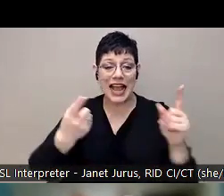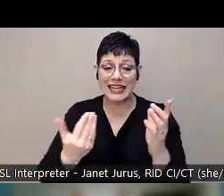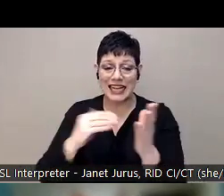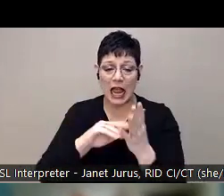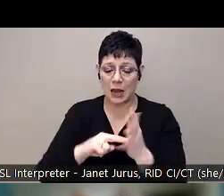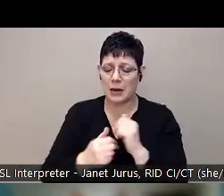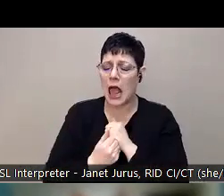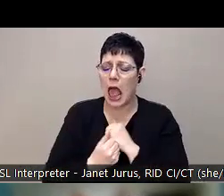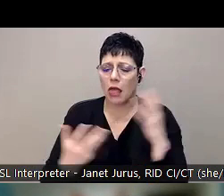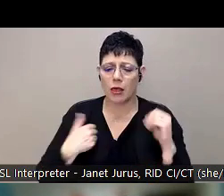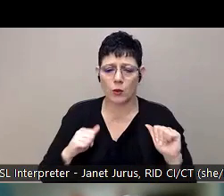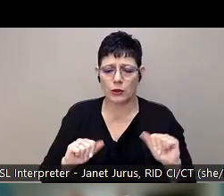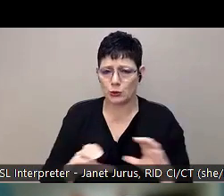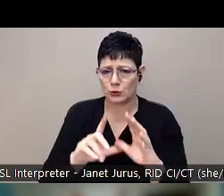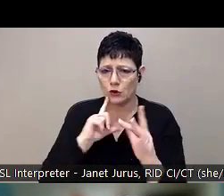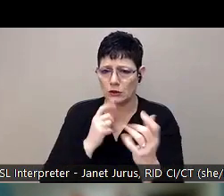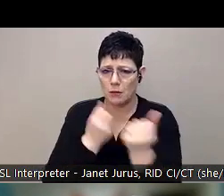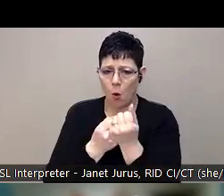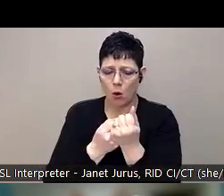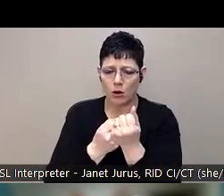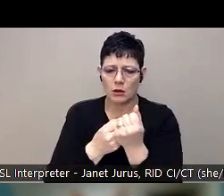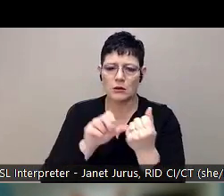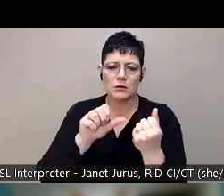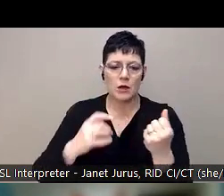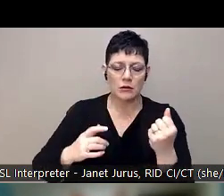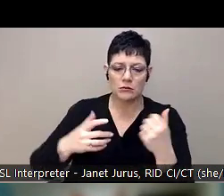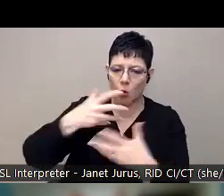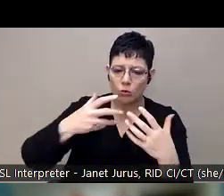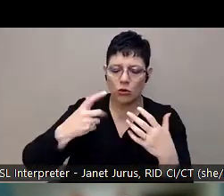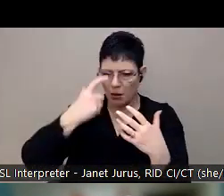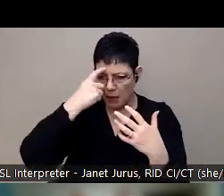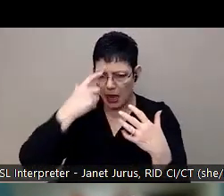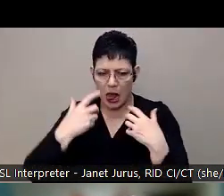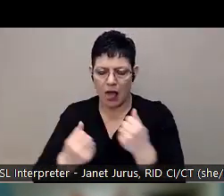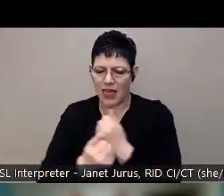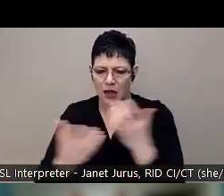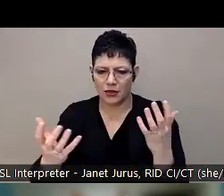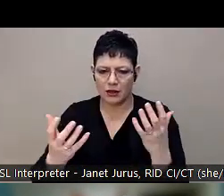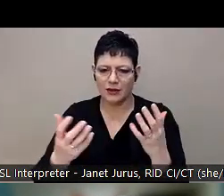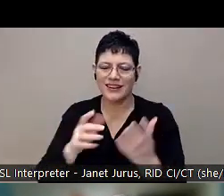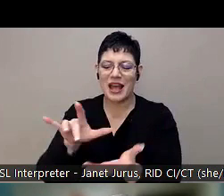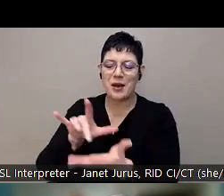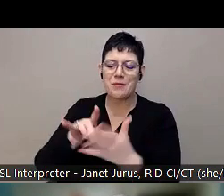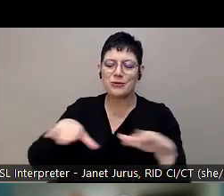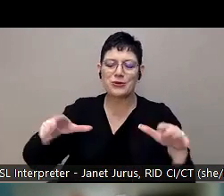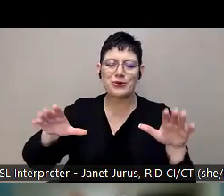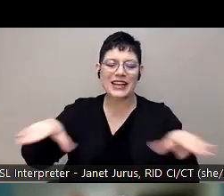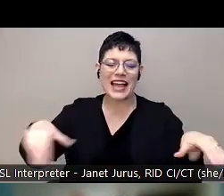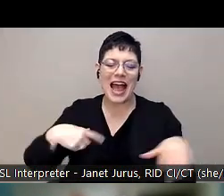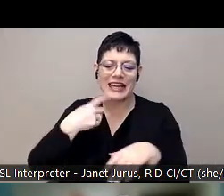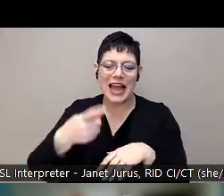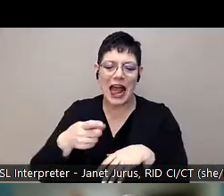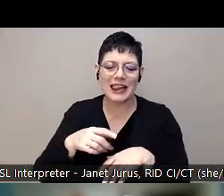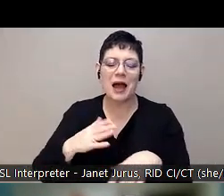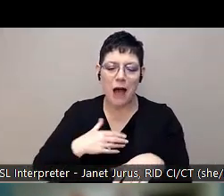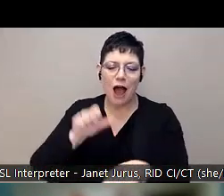support the emotional, mental, or behavioral health of a person. Or as I tell my middle schoolers, my job is to try and convince you not to do stupid